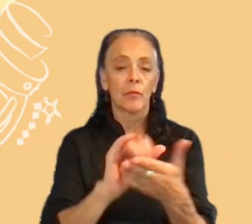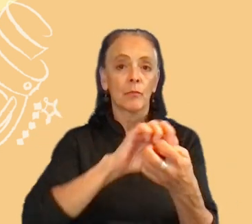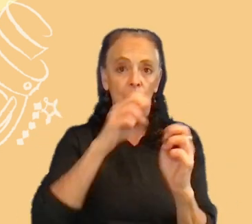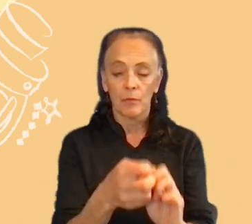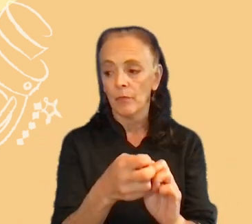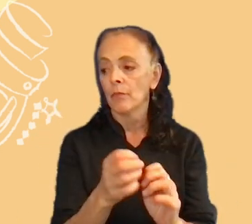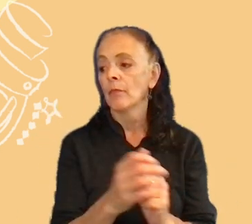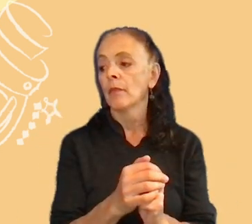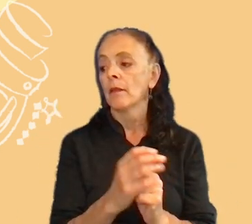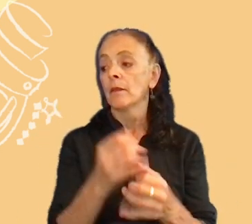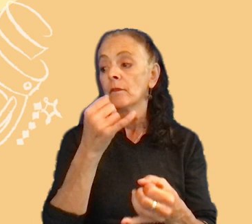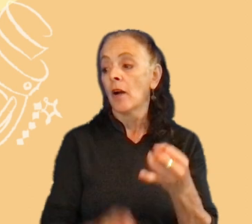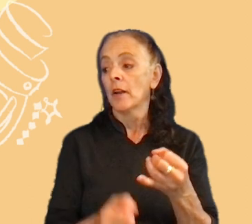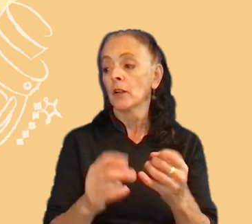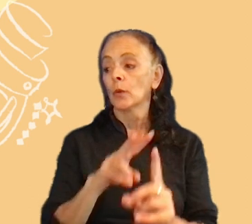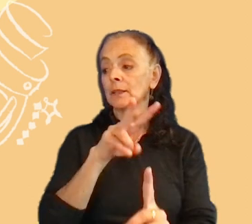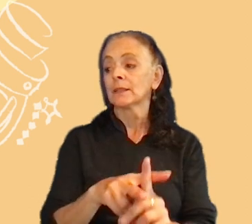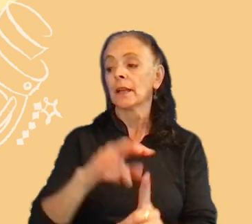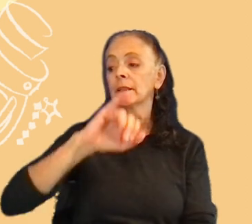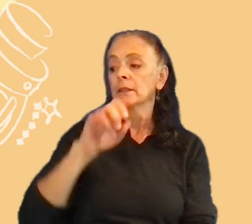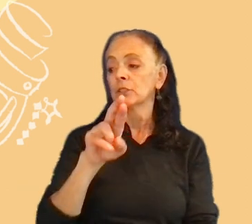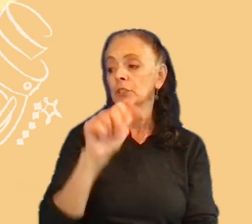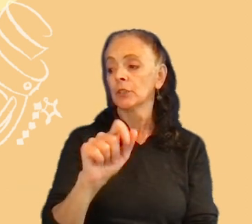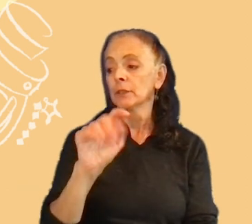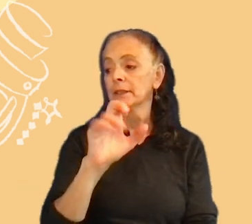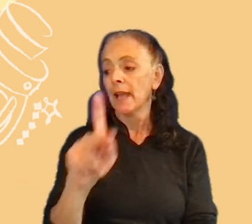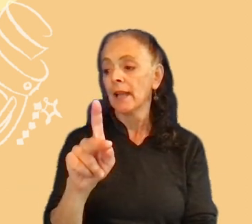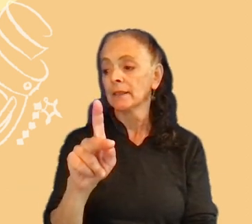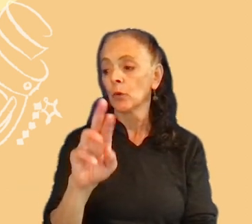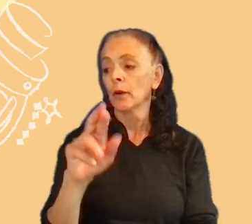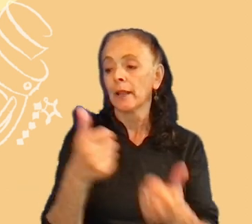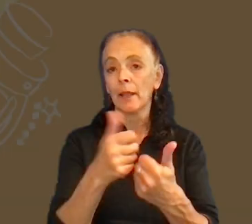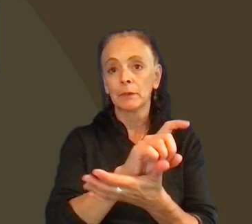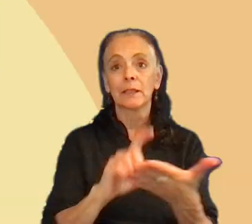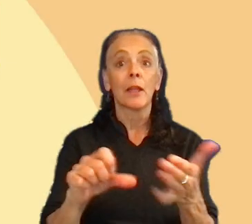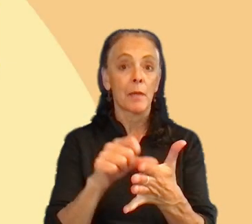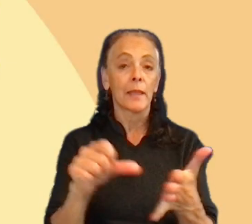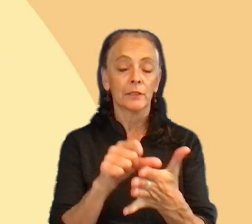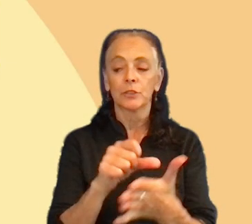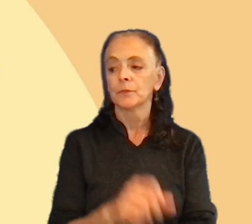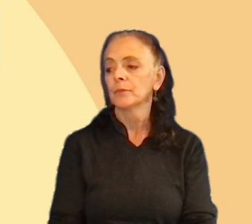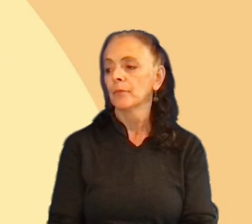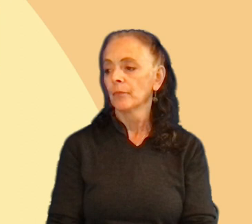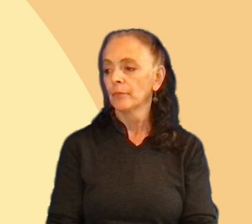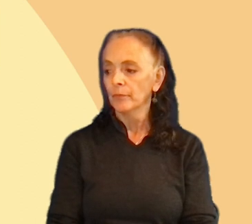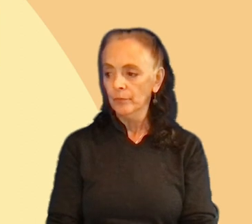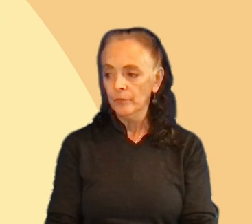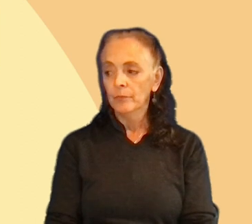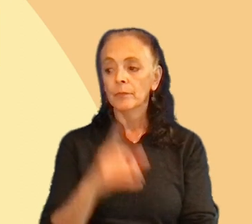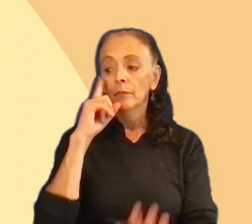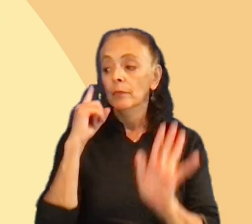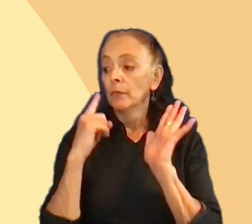And then we assigned the Jira task or game design page document in Confluence to it. So, for example,